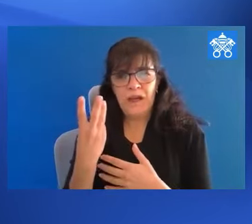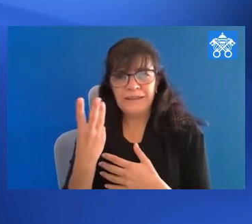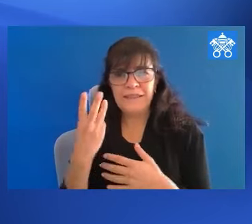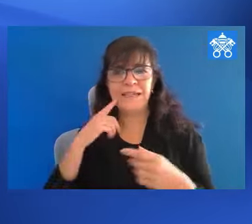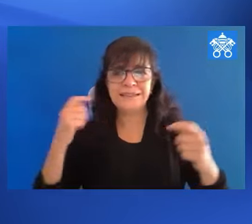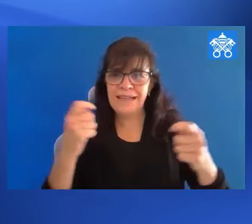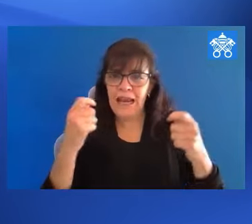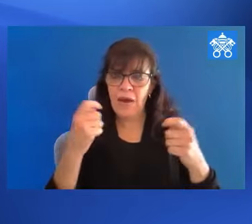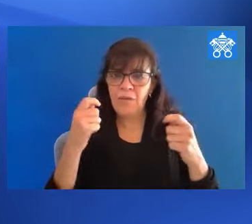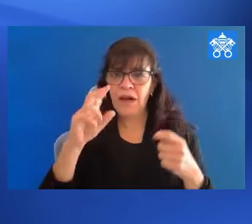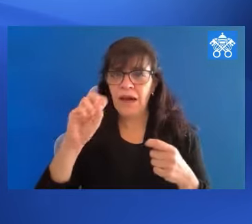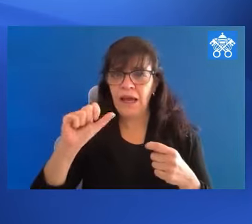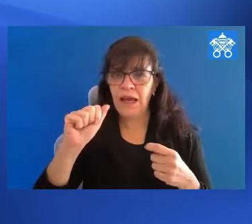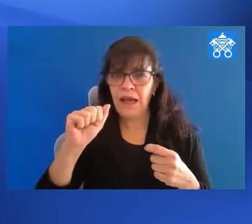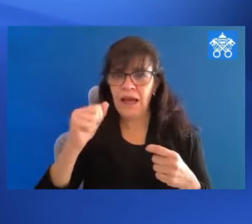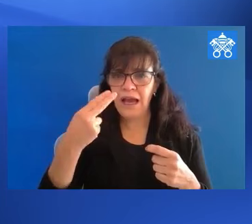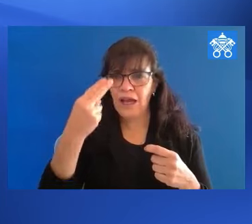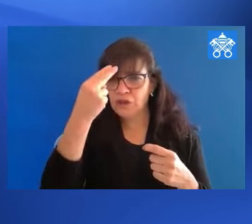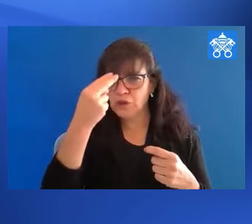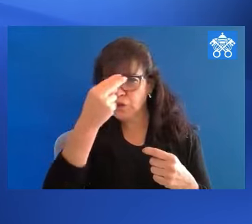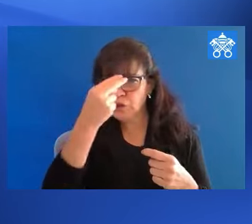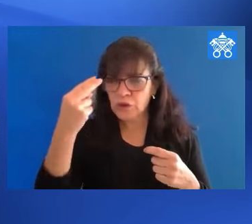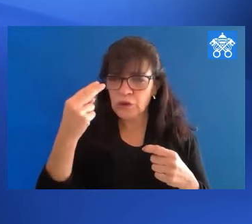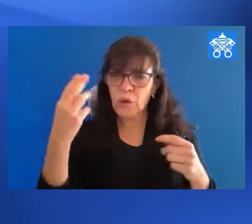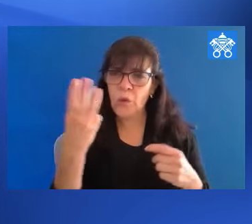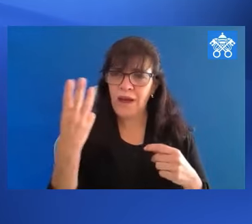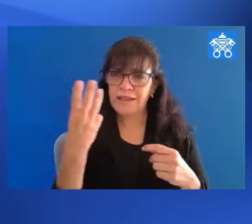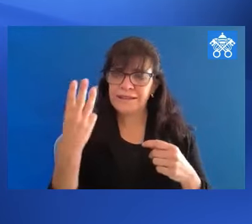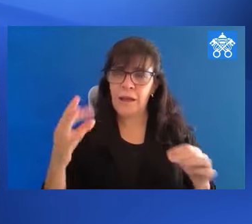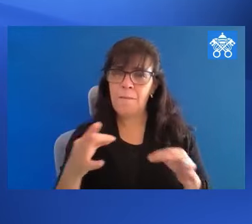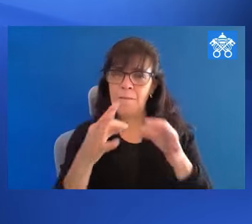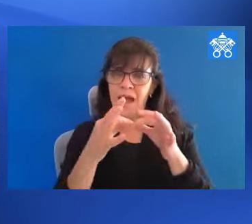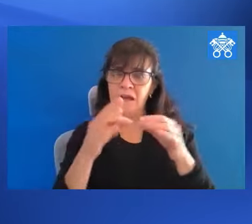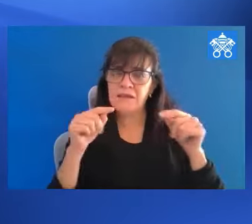celebrated the Ash Wednesday Mass with Catholics throughout the world.